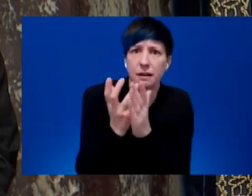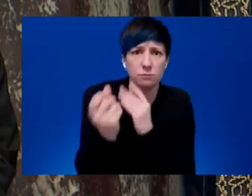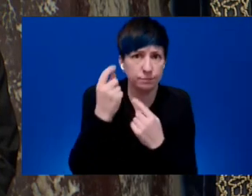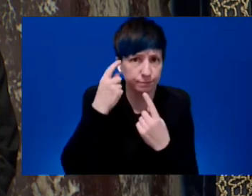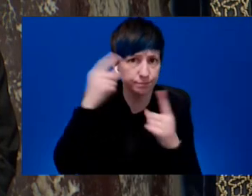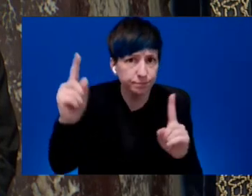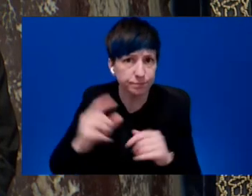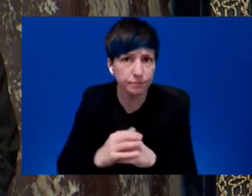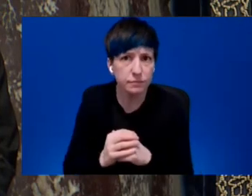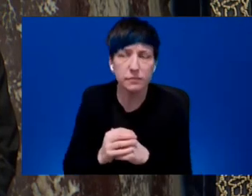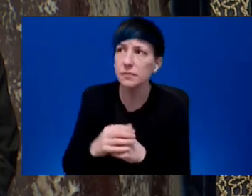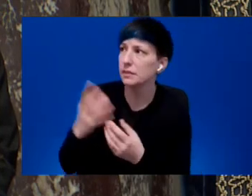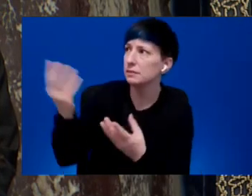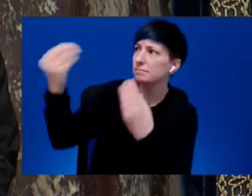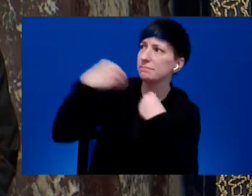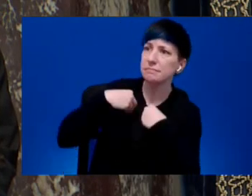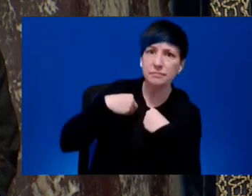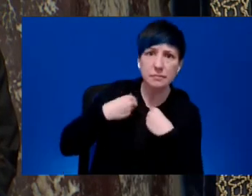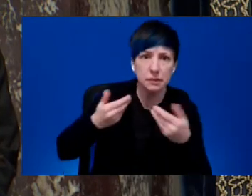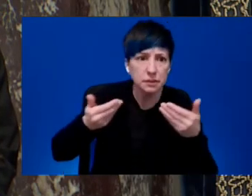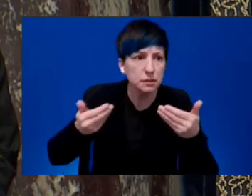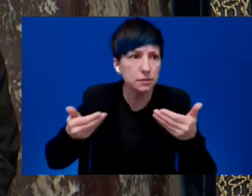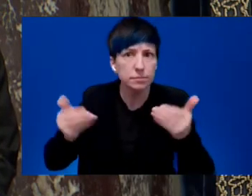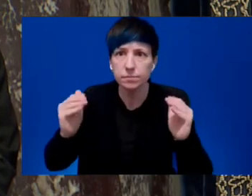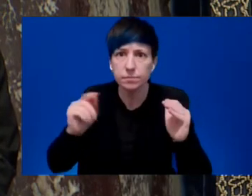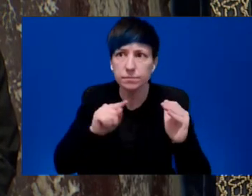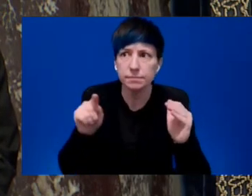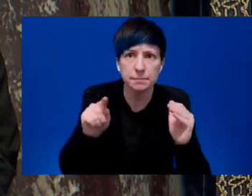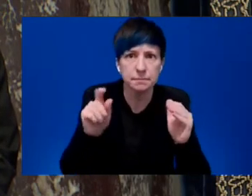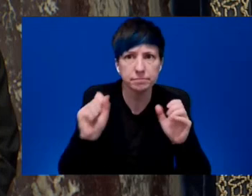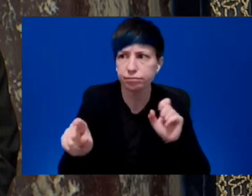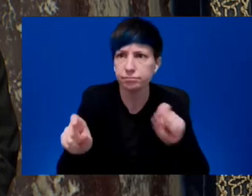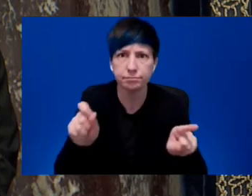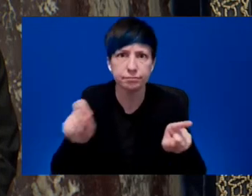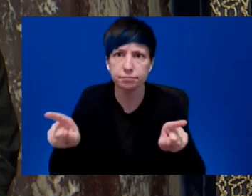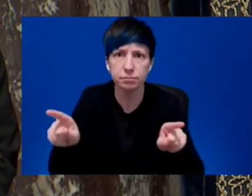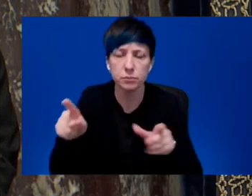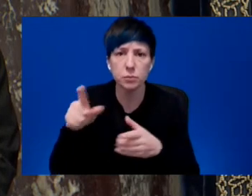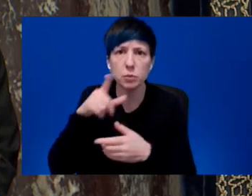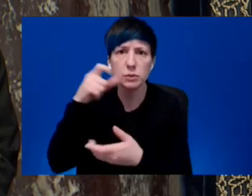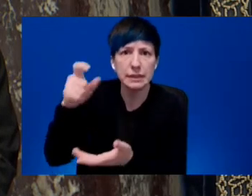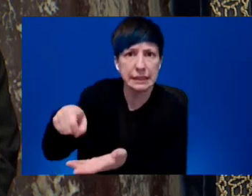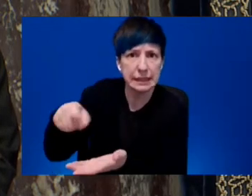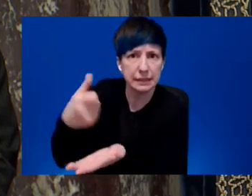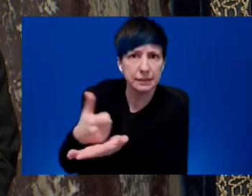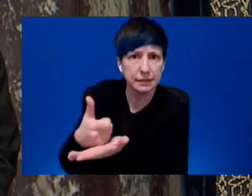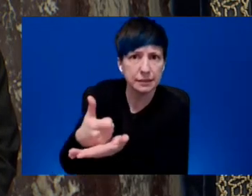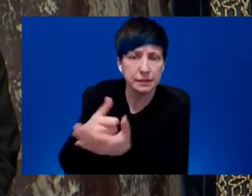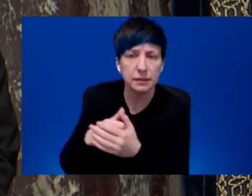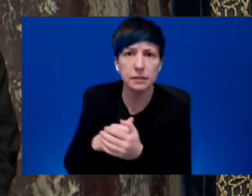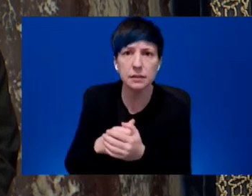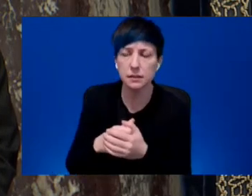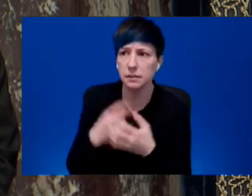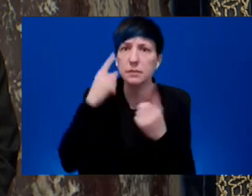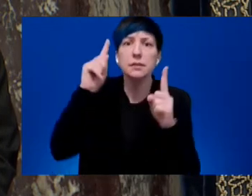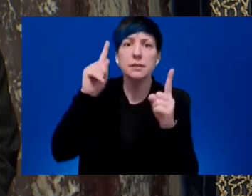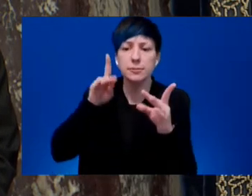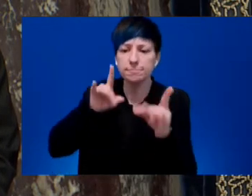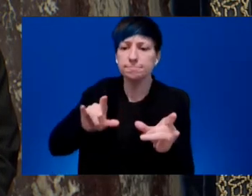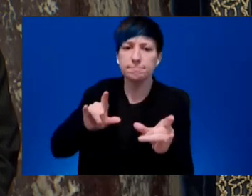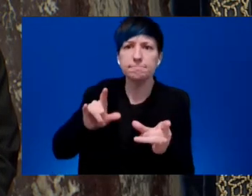alert and hear the weakest shout, quickly and efficiently to put the fire out.